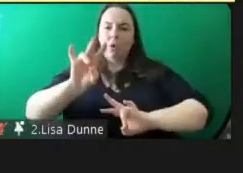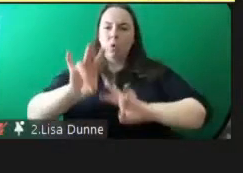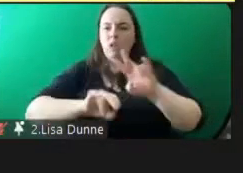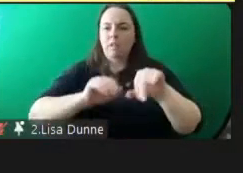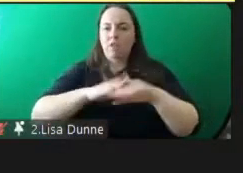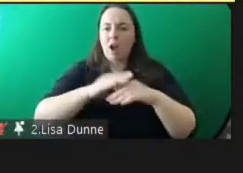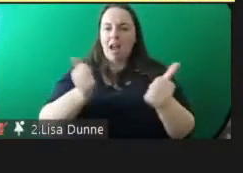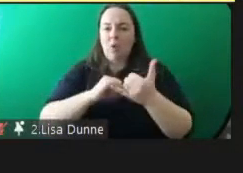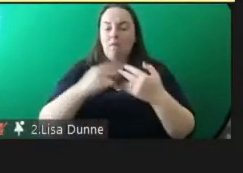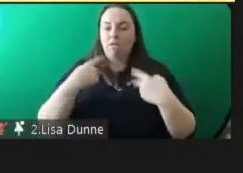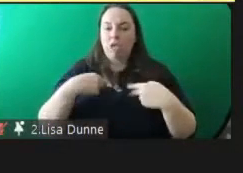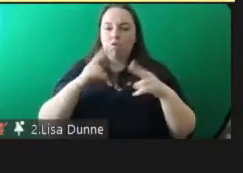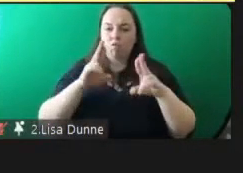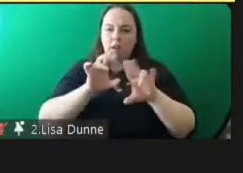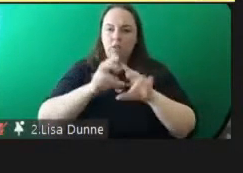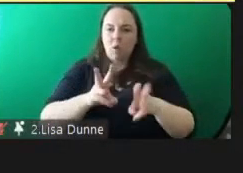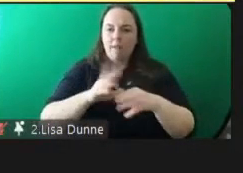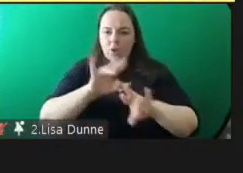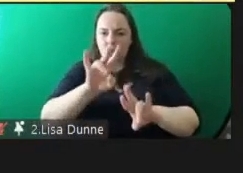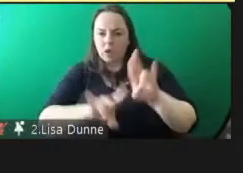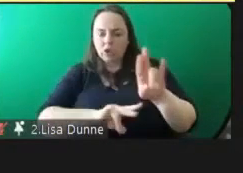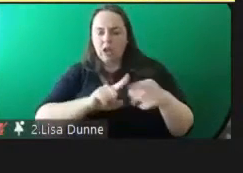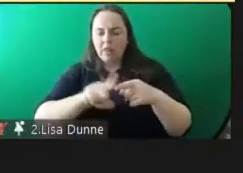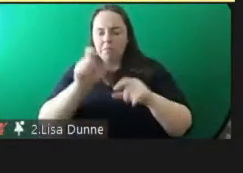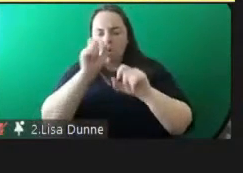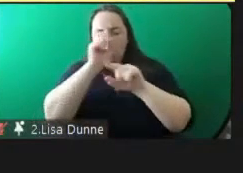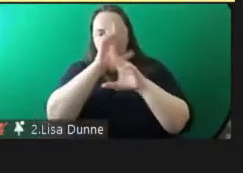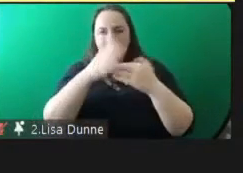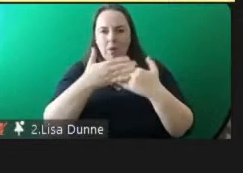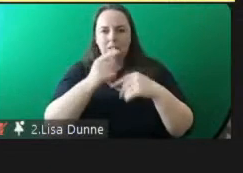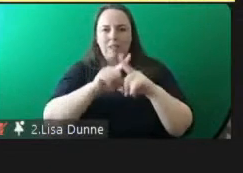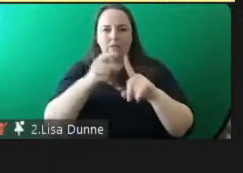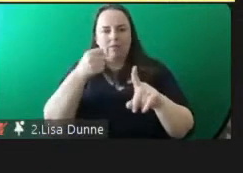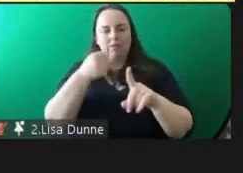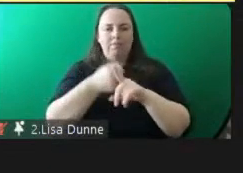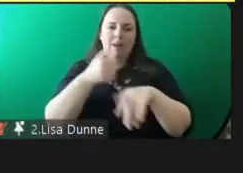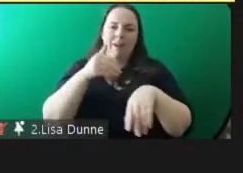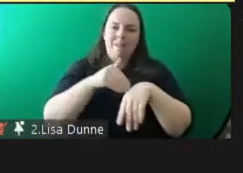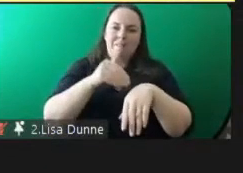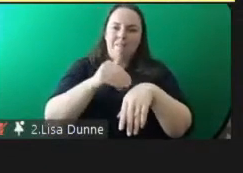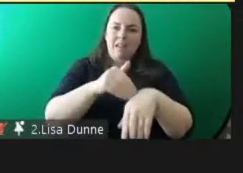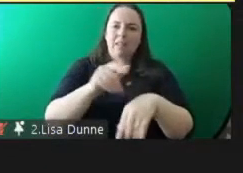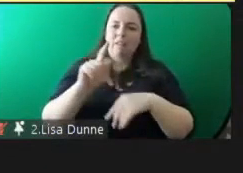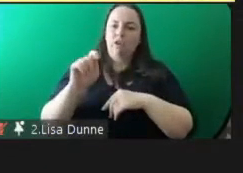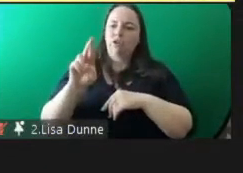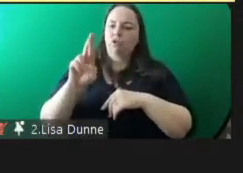and that they're aware of the impact of trauma um